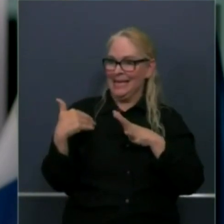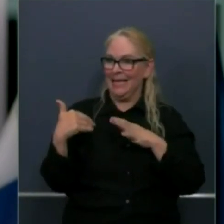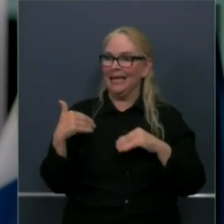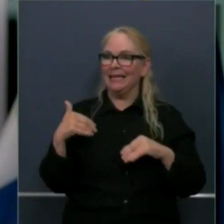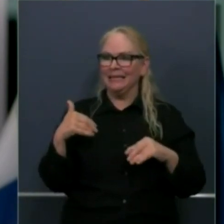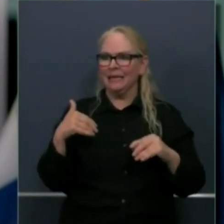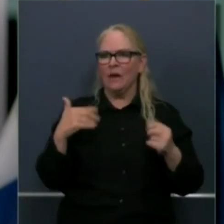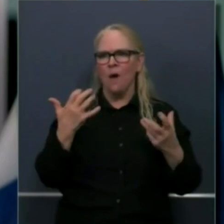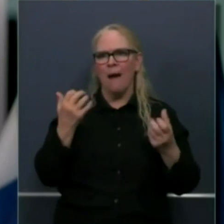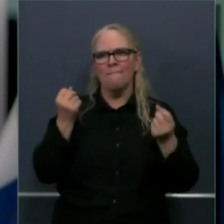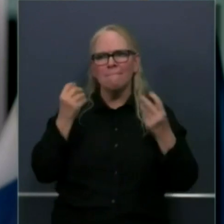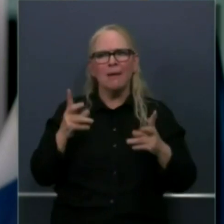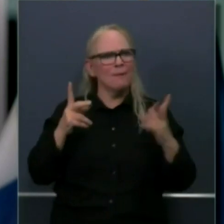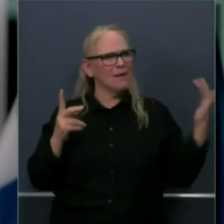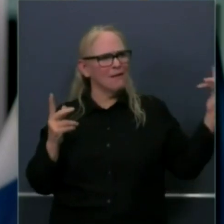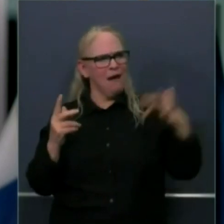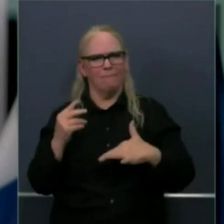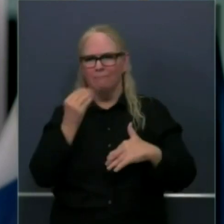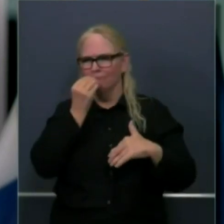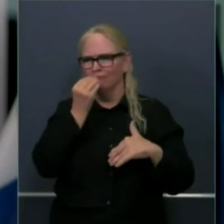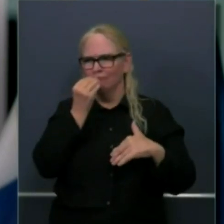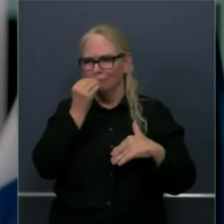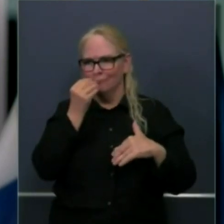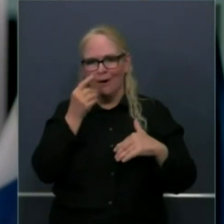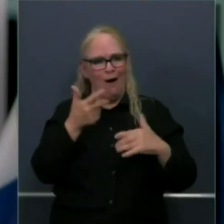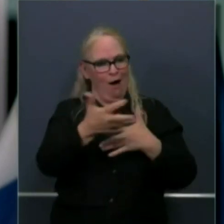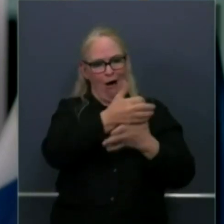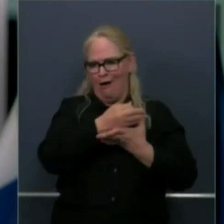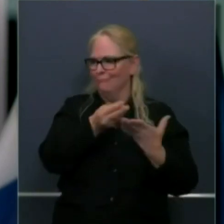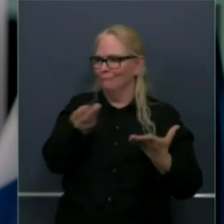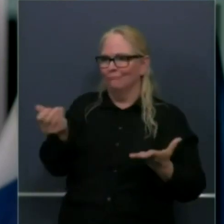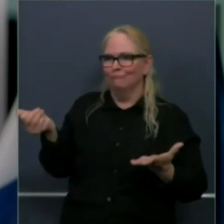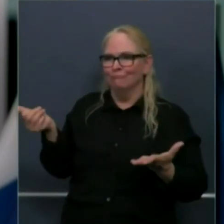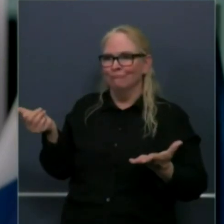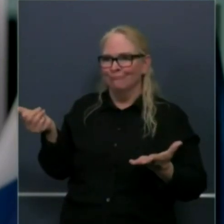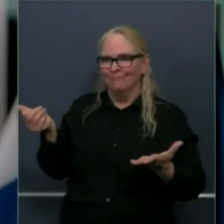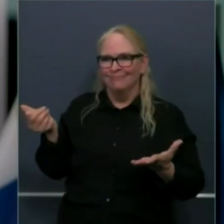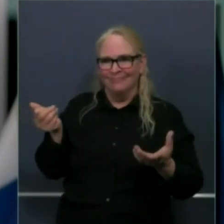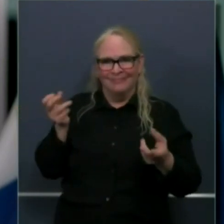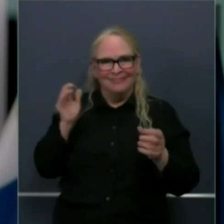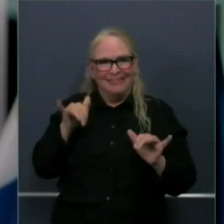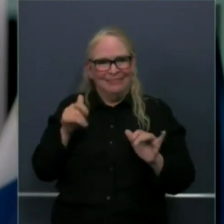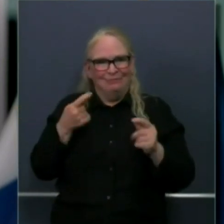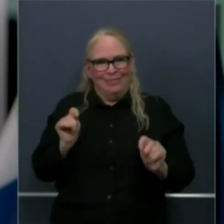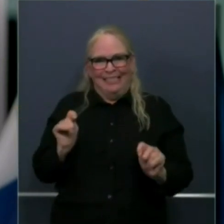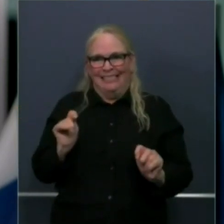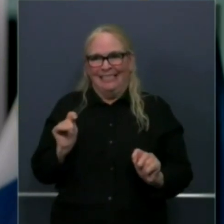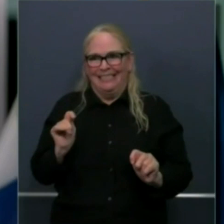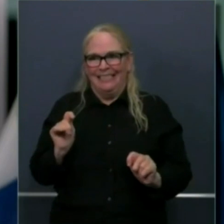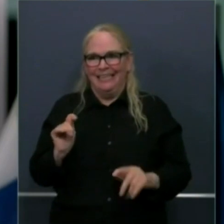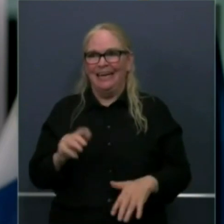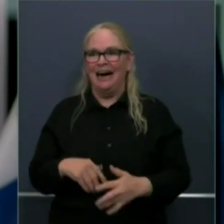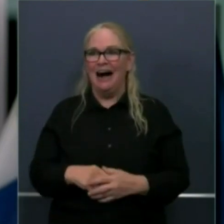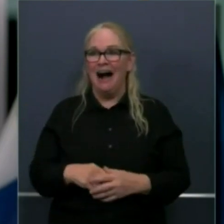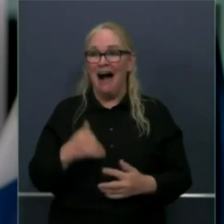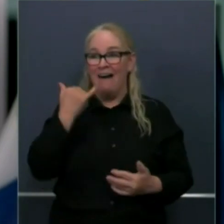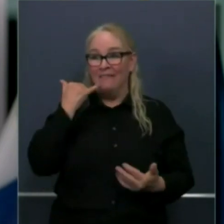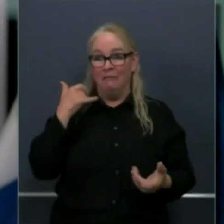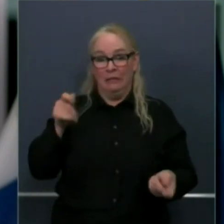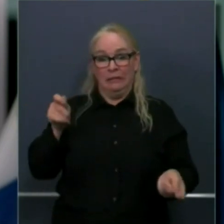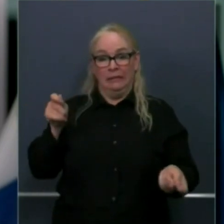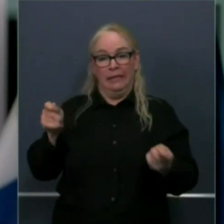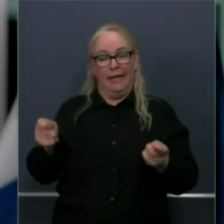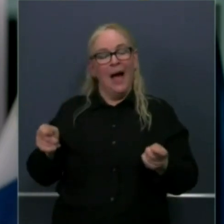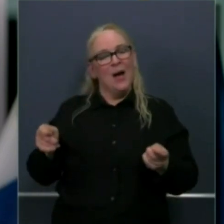get as many people as you possibly can in during that dinner period. If we have to modify, and we do because of health